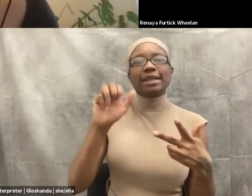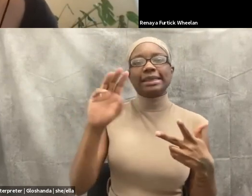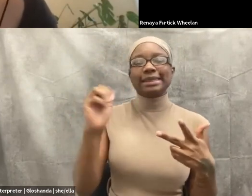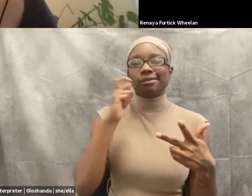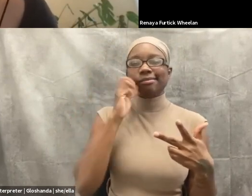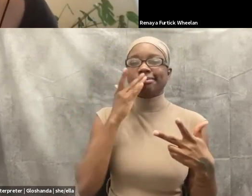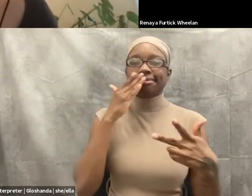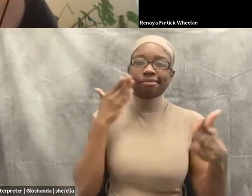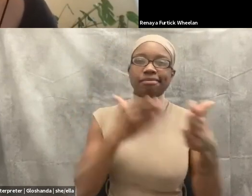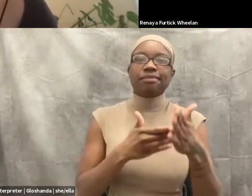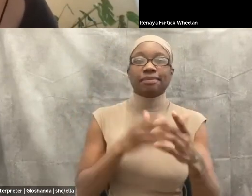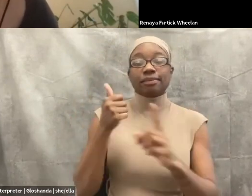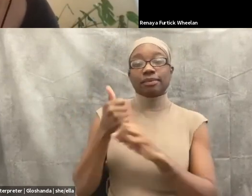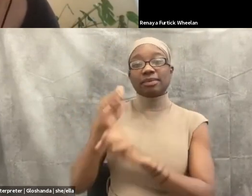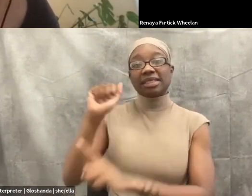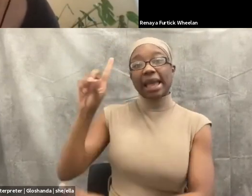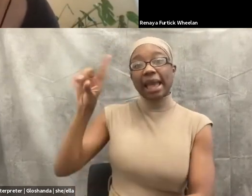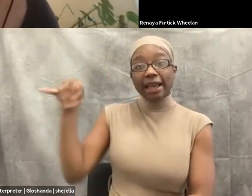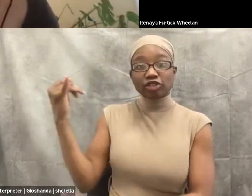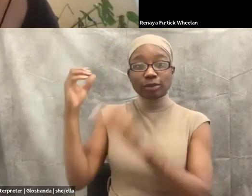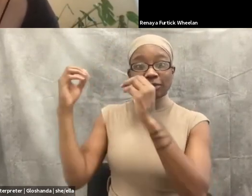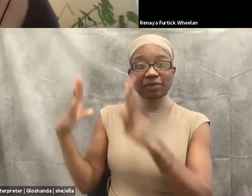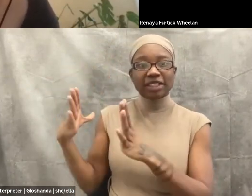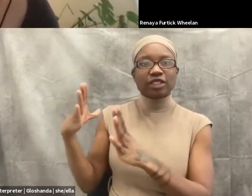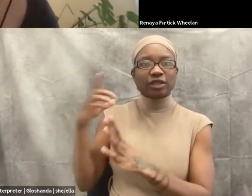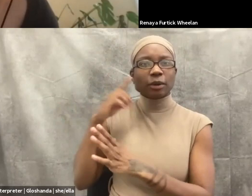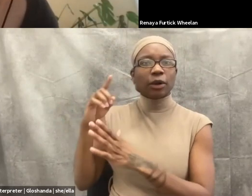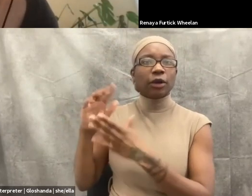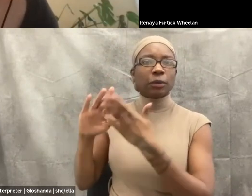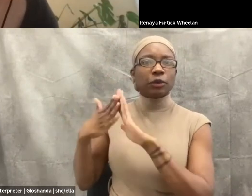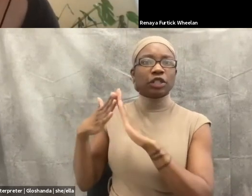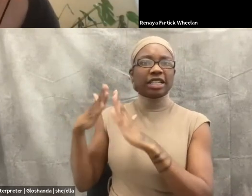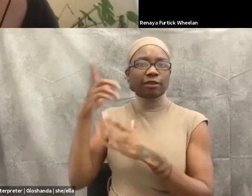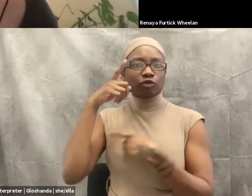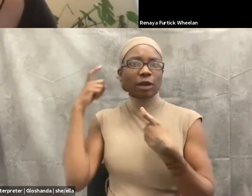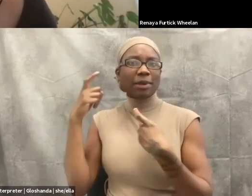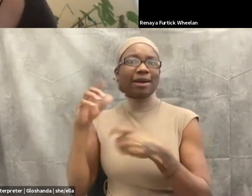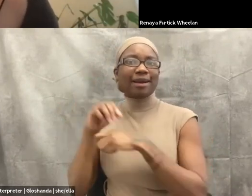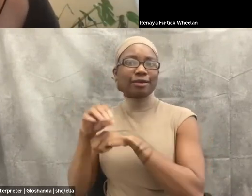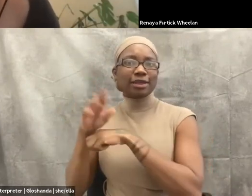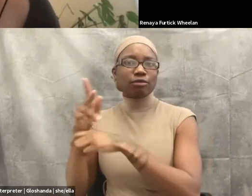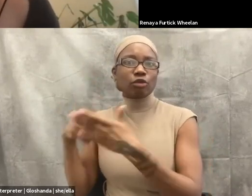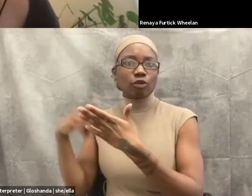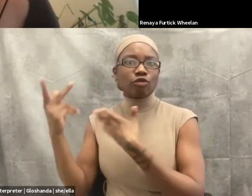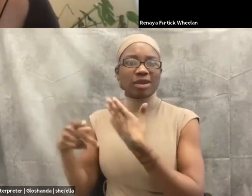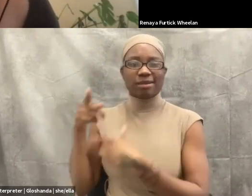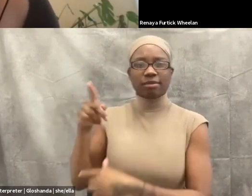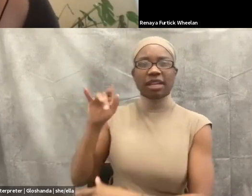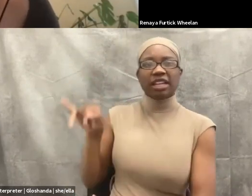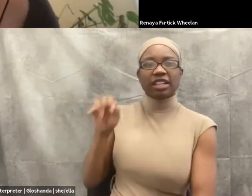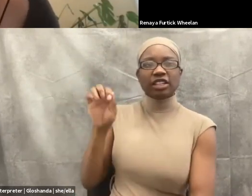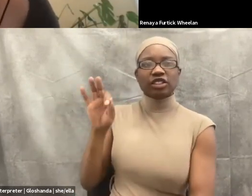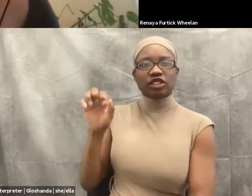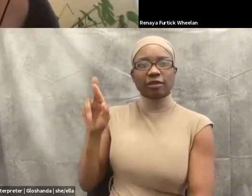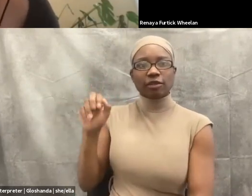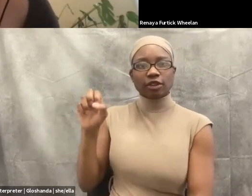committee member of the Philadelphia Reentry Coalition, board member of the Dignity Act Now Collective, and last but not least,